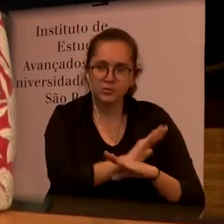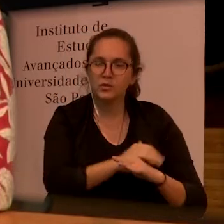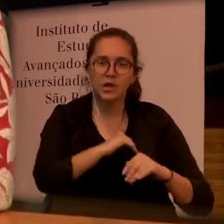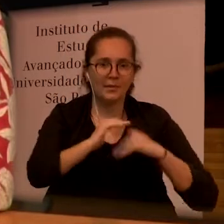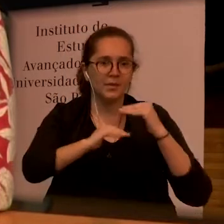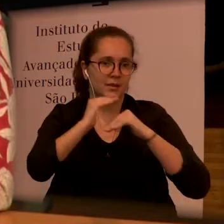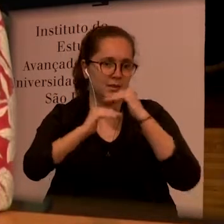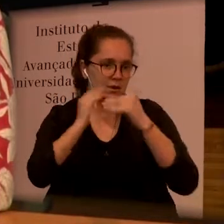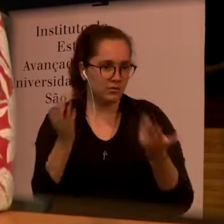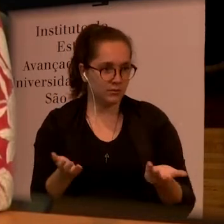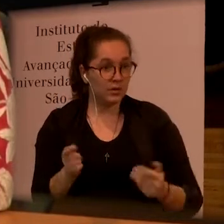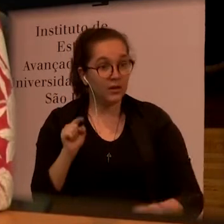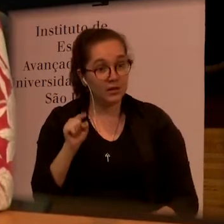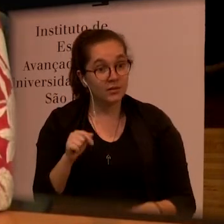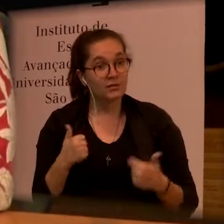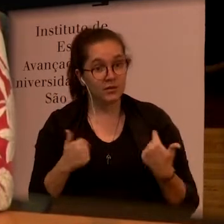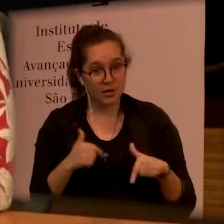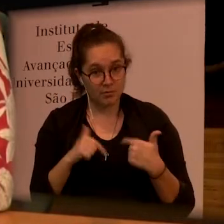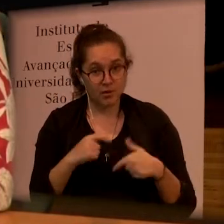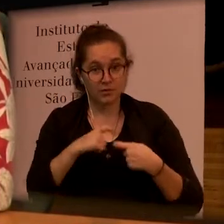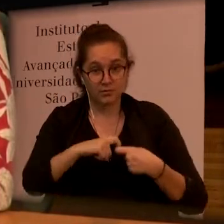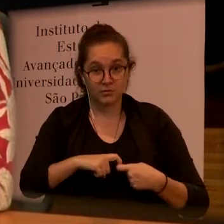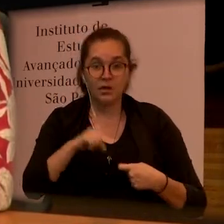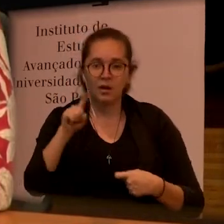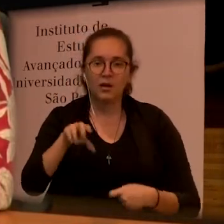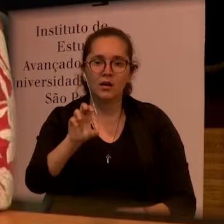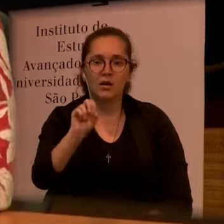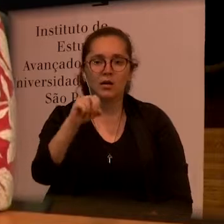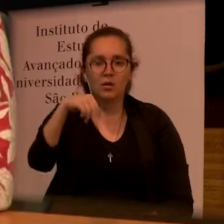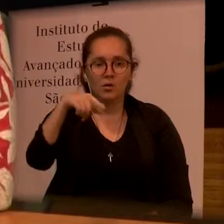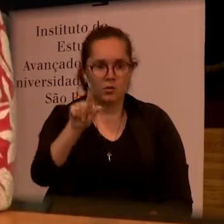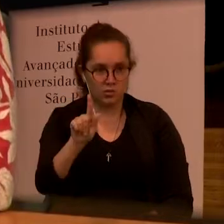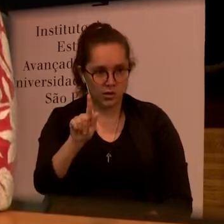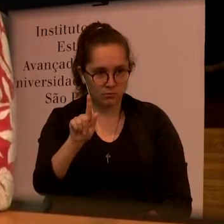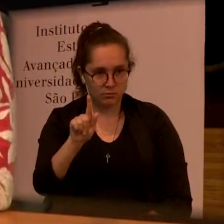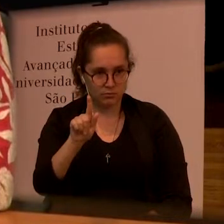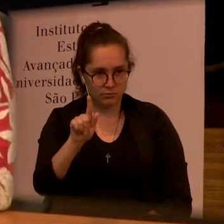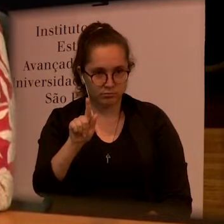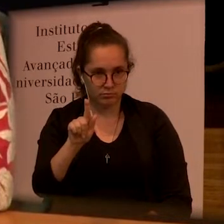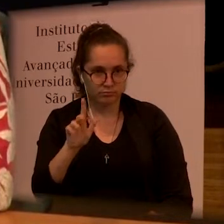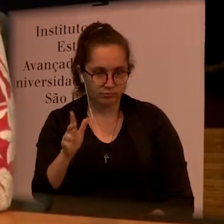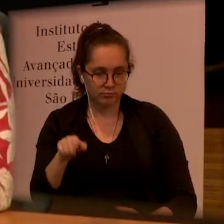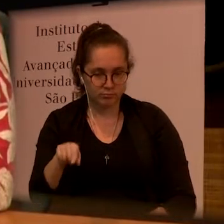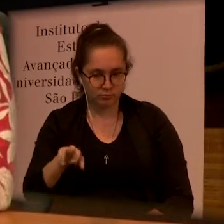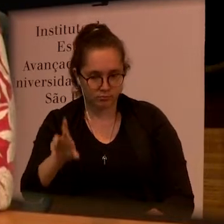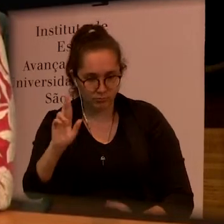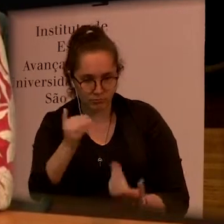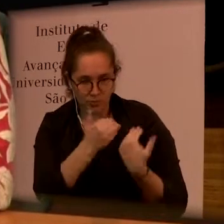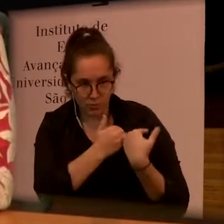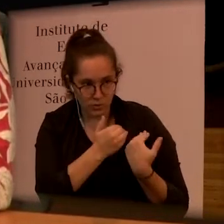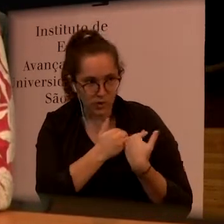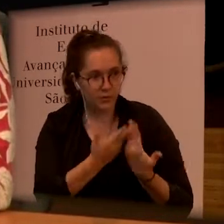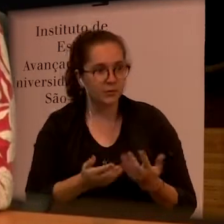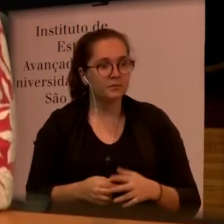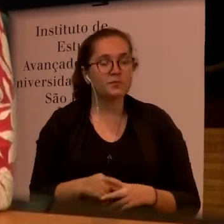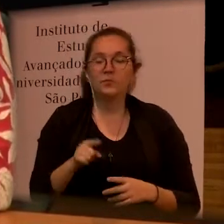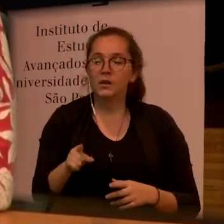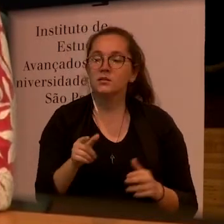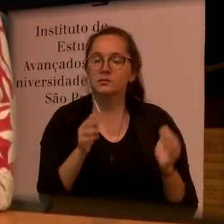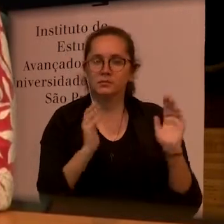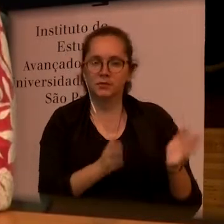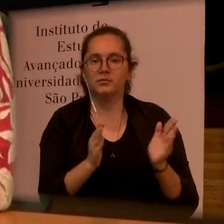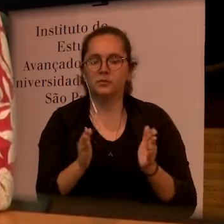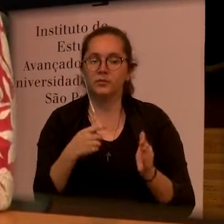so it's not by the local health service the NGO will say I'm going to start a cataract service I'm going to start this or that